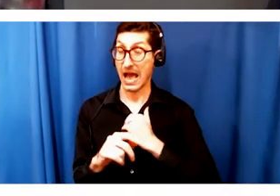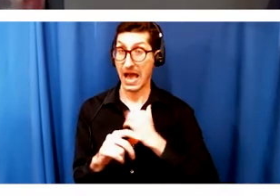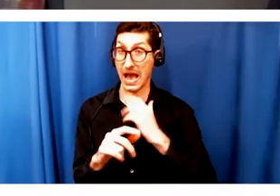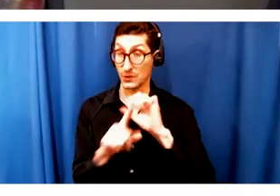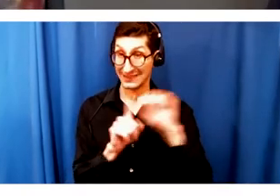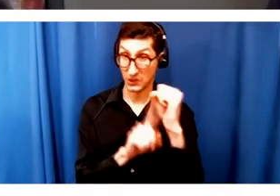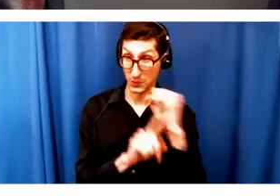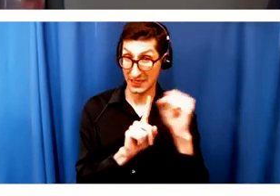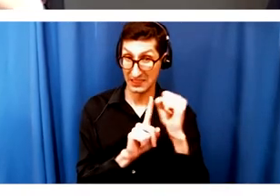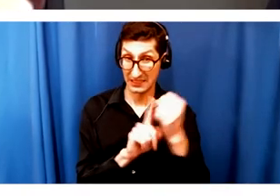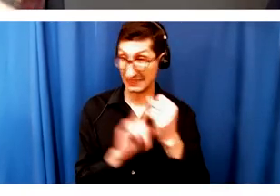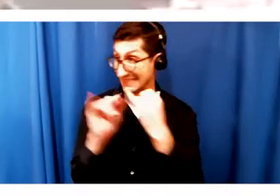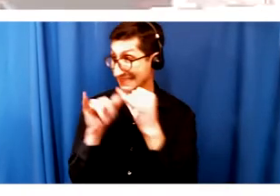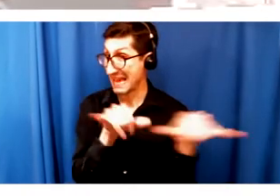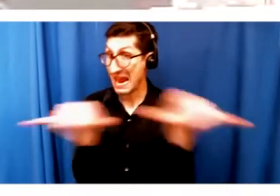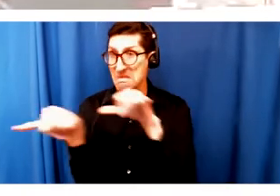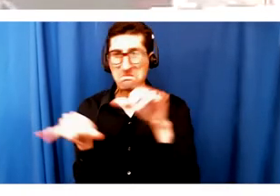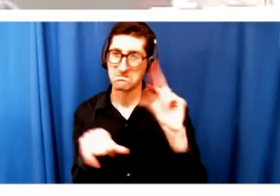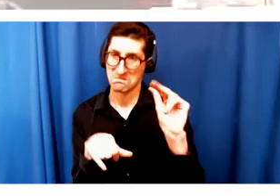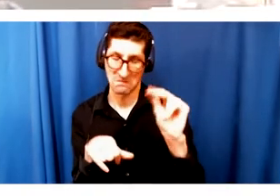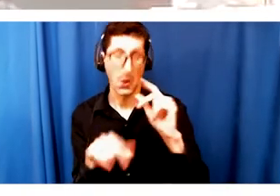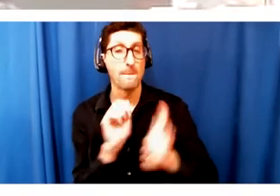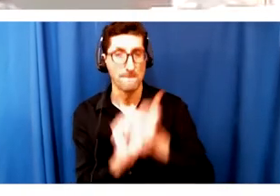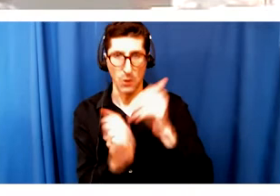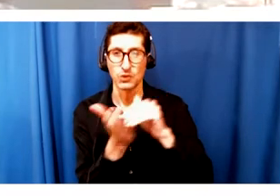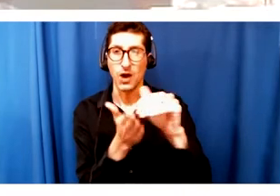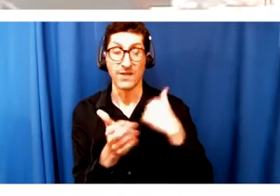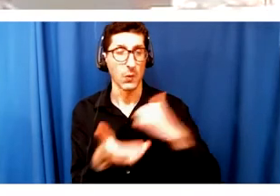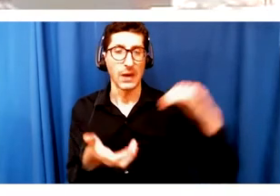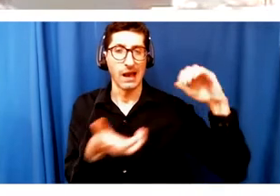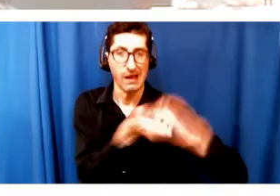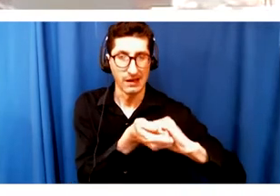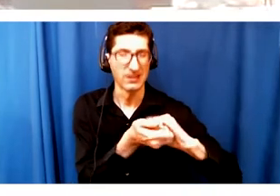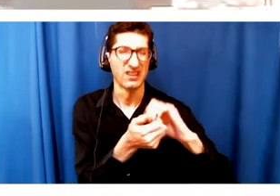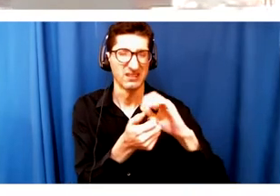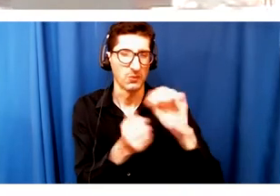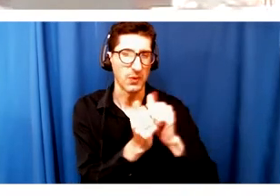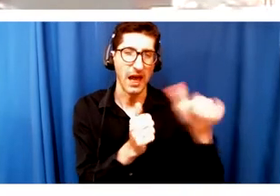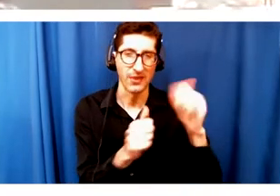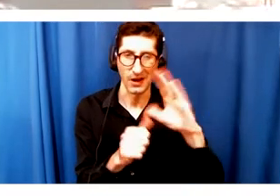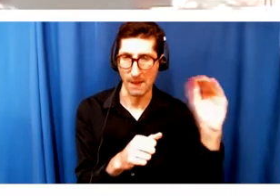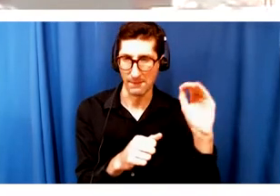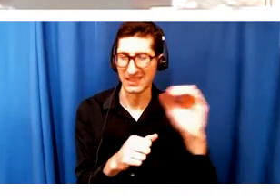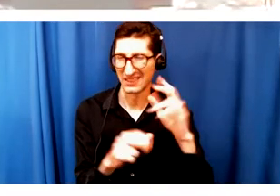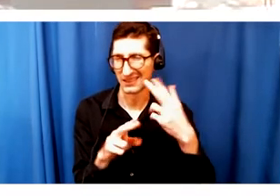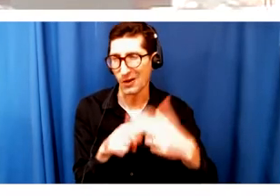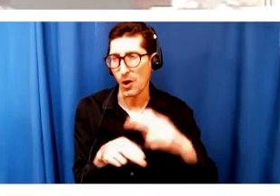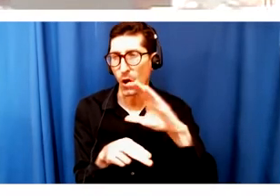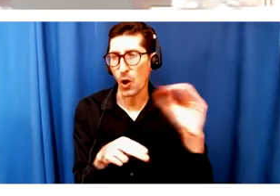Most of our productions have been co-productions. So we're in a really fortunate position that we can